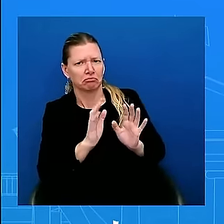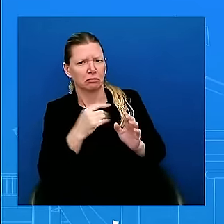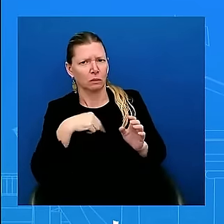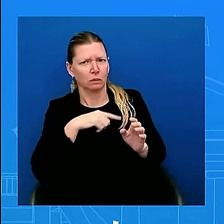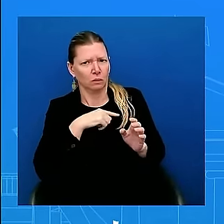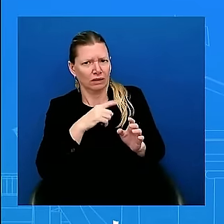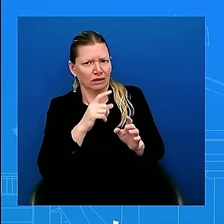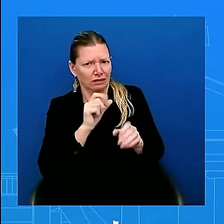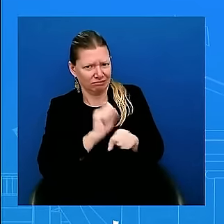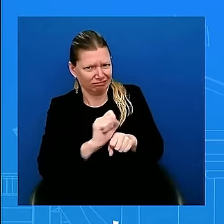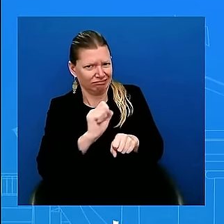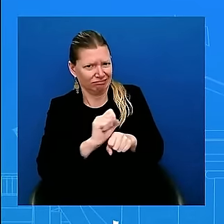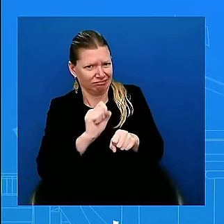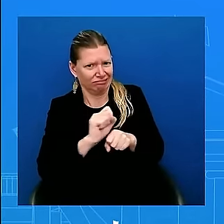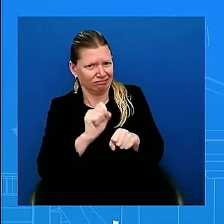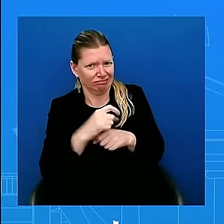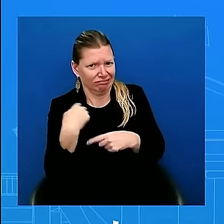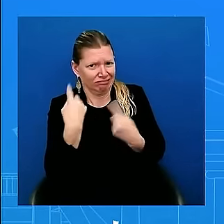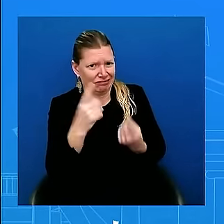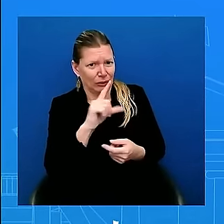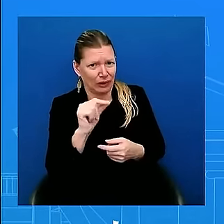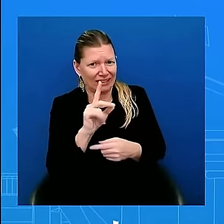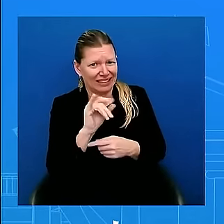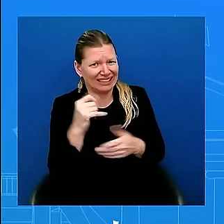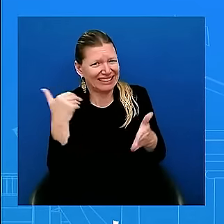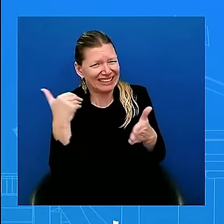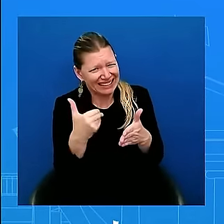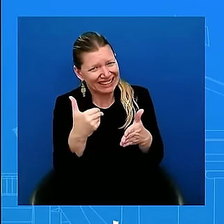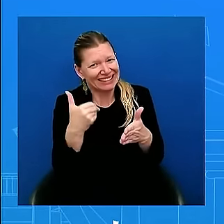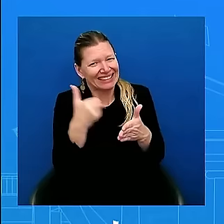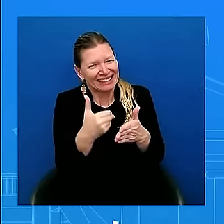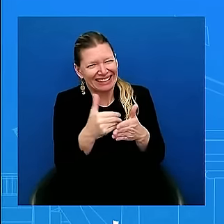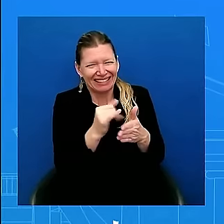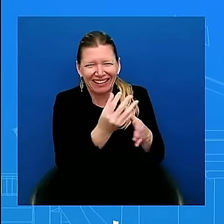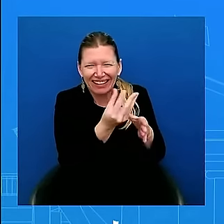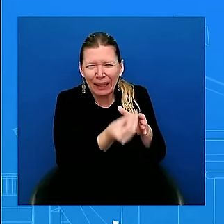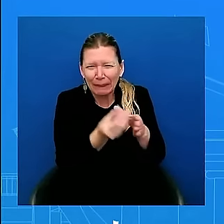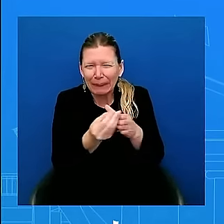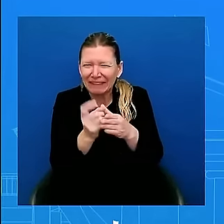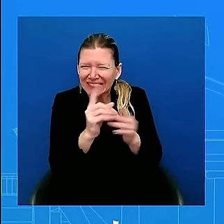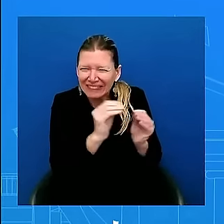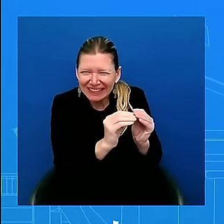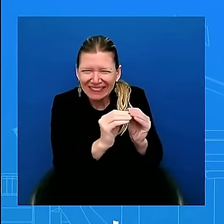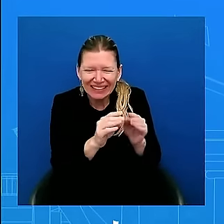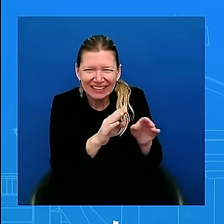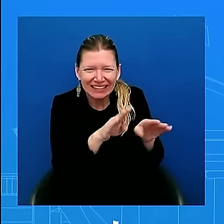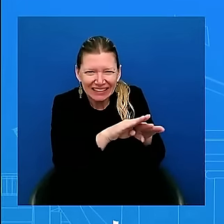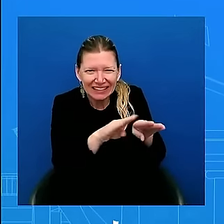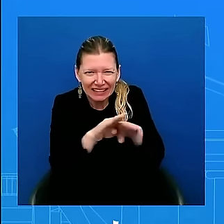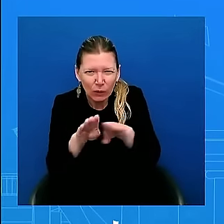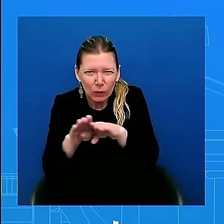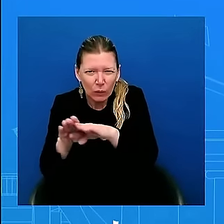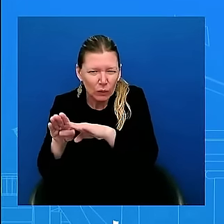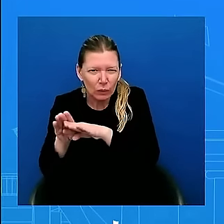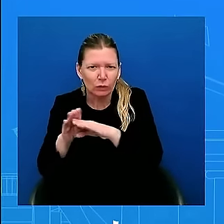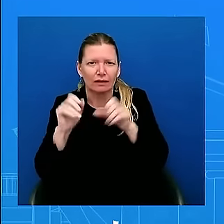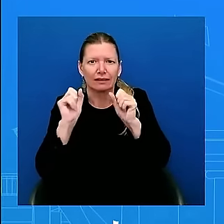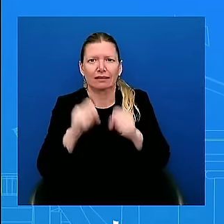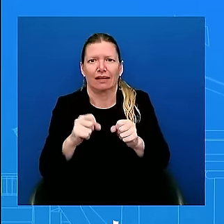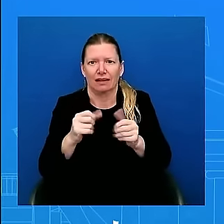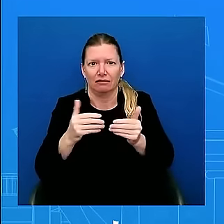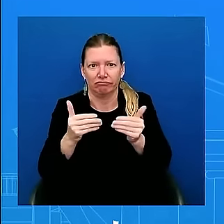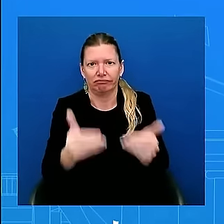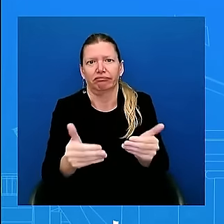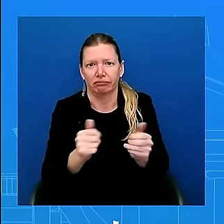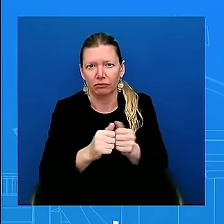There's still more work to be done, but we believe, as I said earlier, we're closer now than we've been before and we think it's absolutely